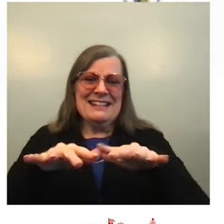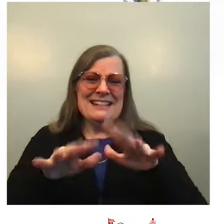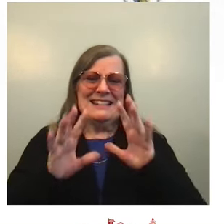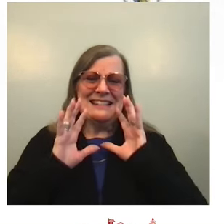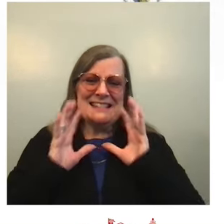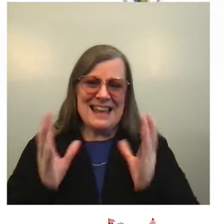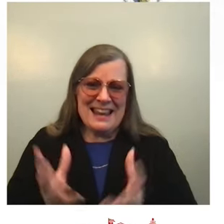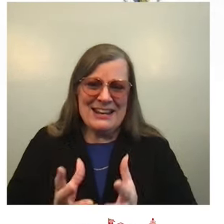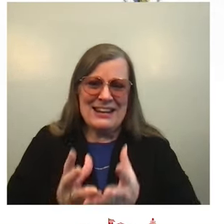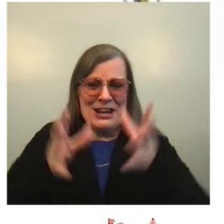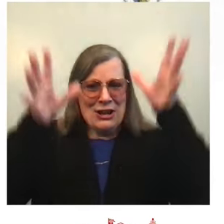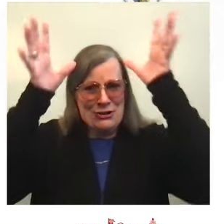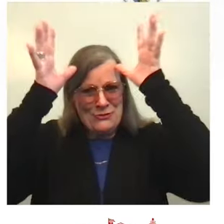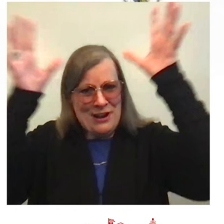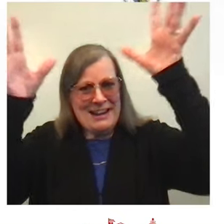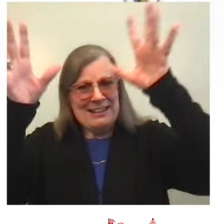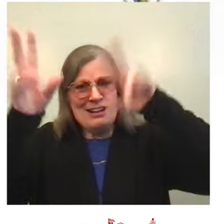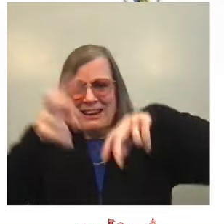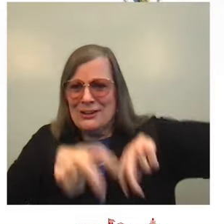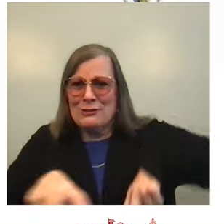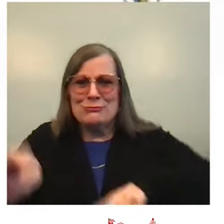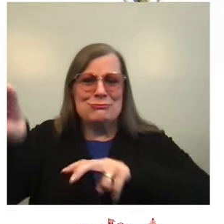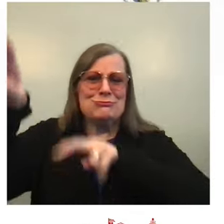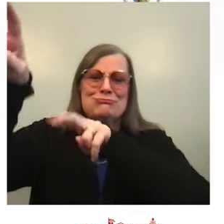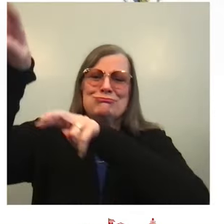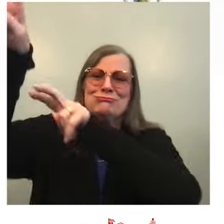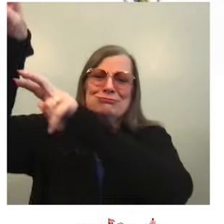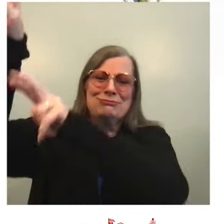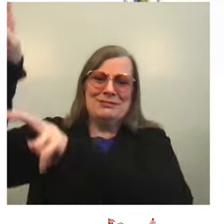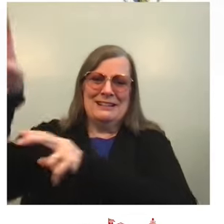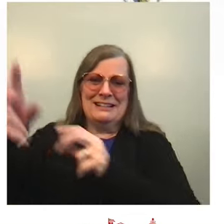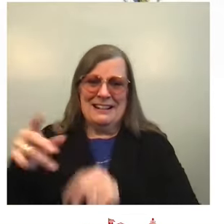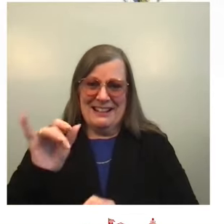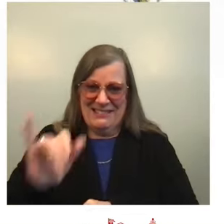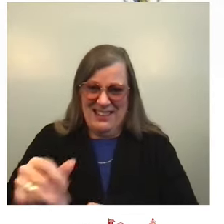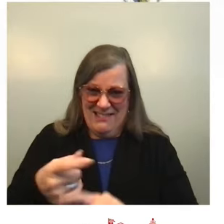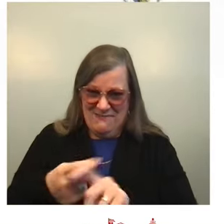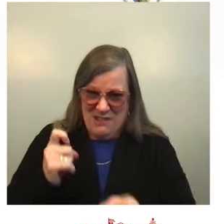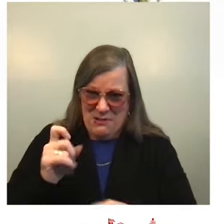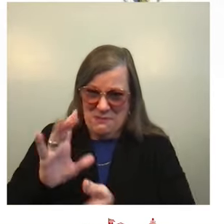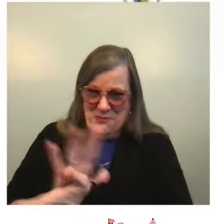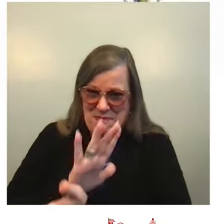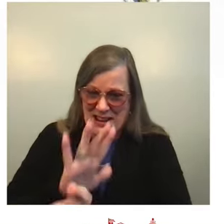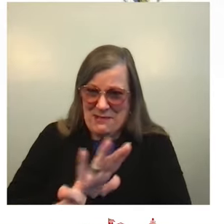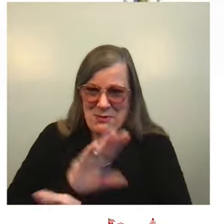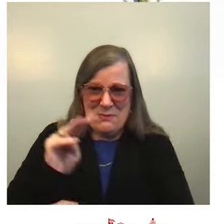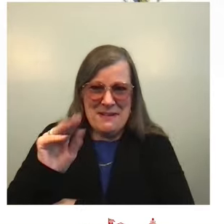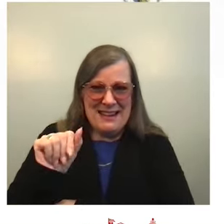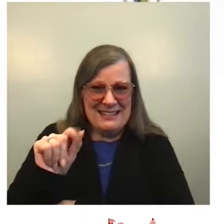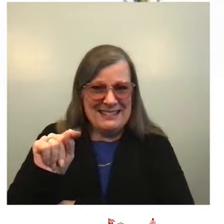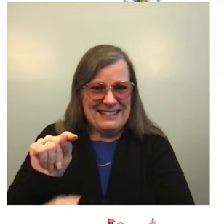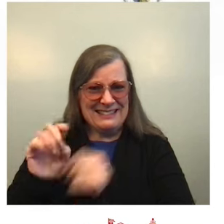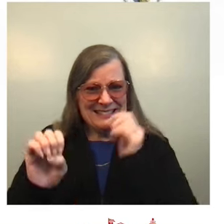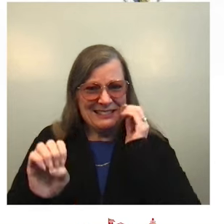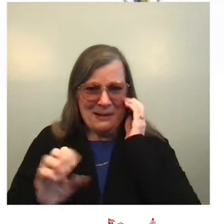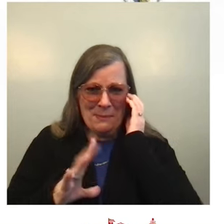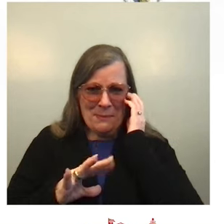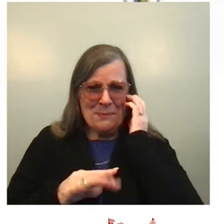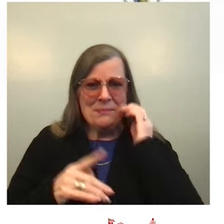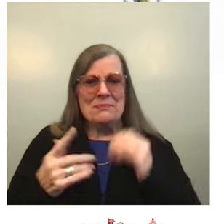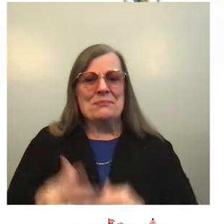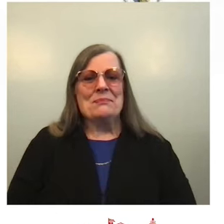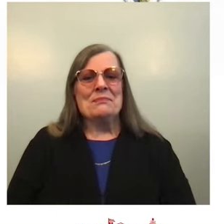they were made from papier-mâché. I mean, they're so, it's just so cool. And it's like they're leaping from the